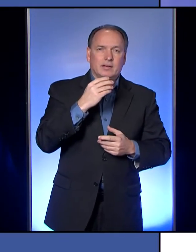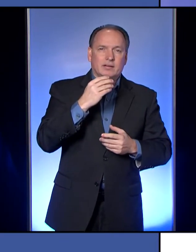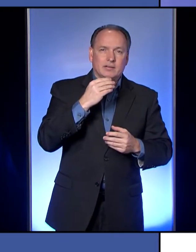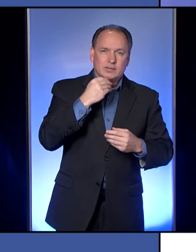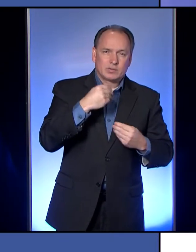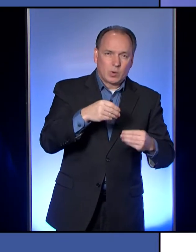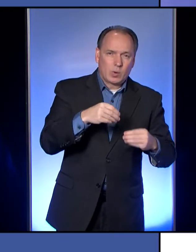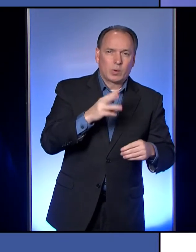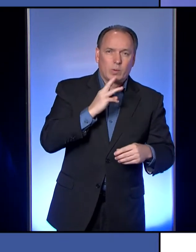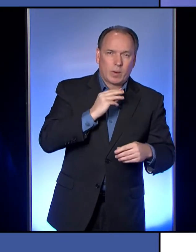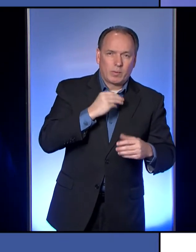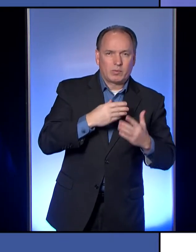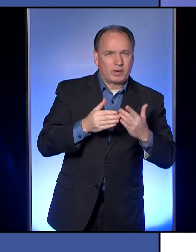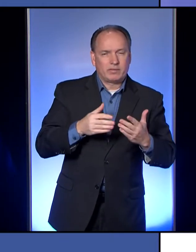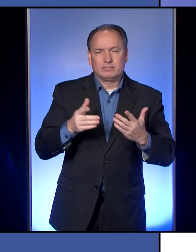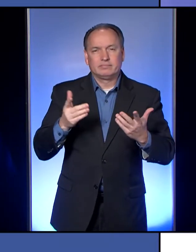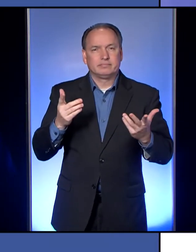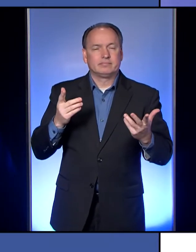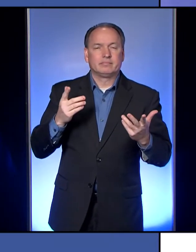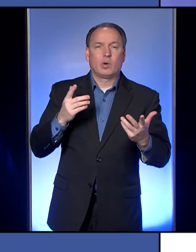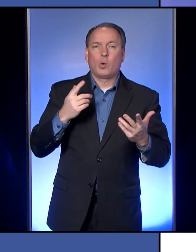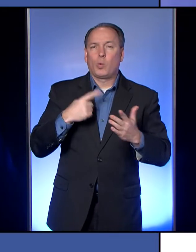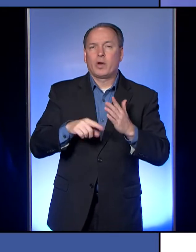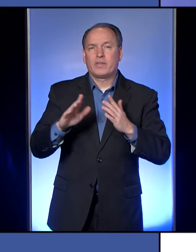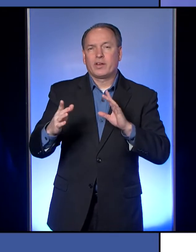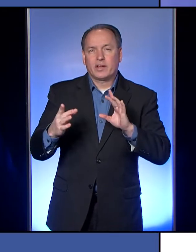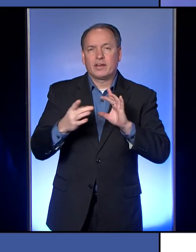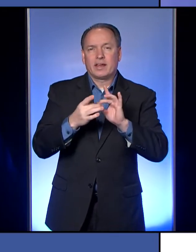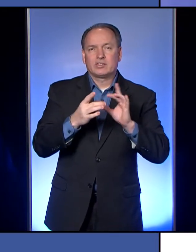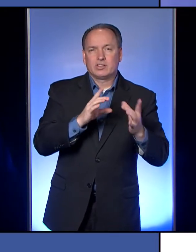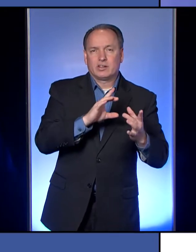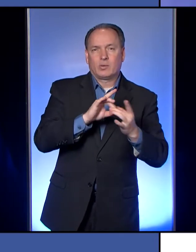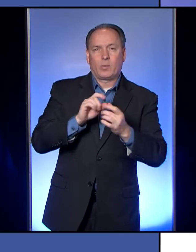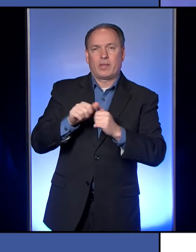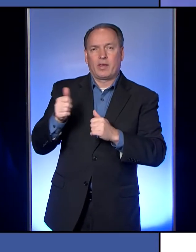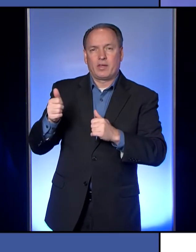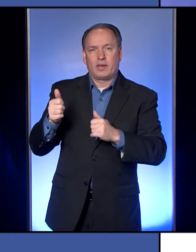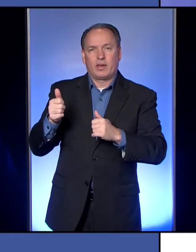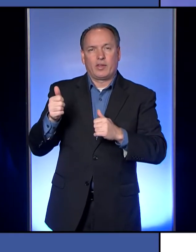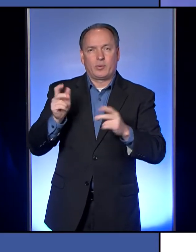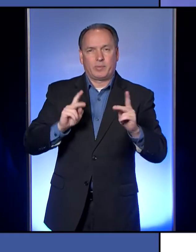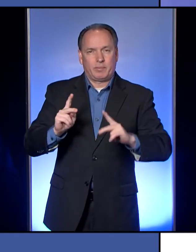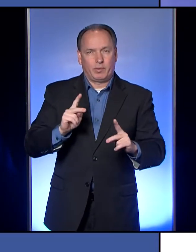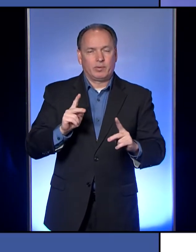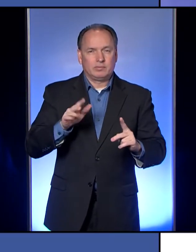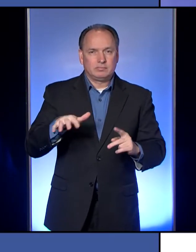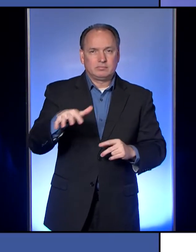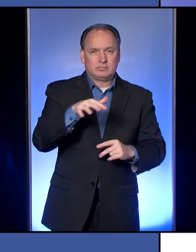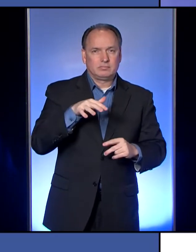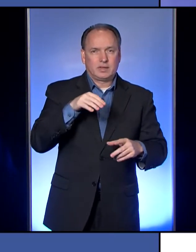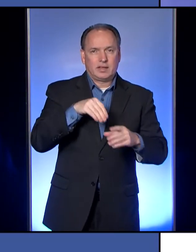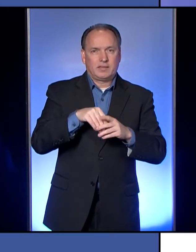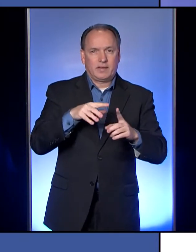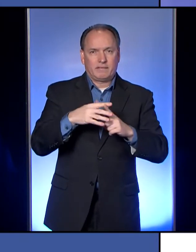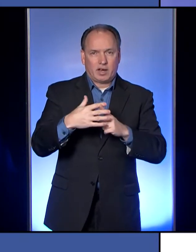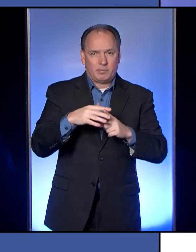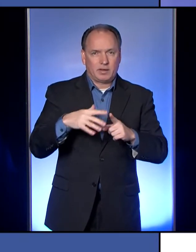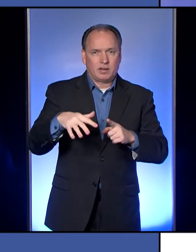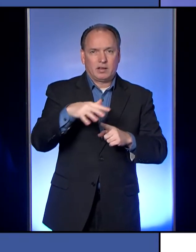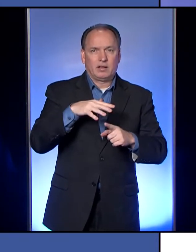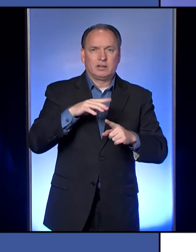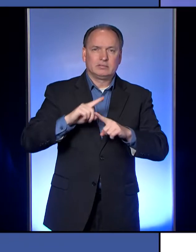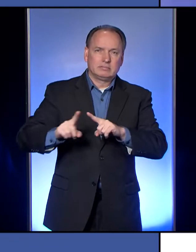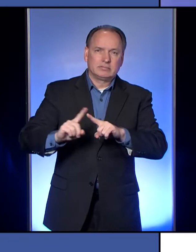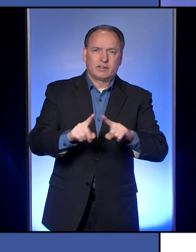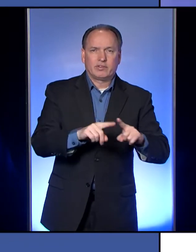their connection is with people coming in and out, what their connection is with their fellow workers and all of those, um, myriad